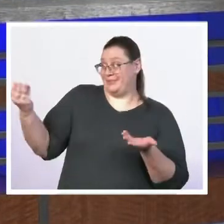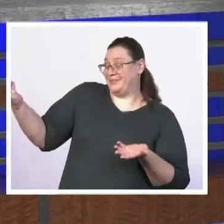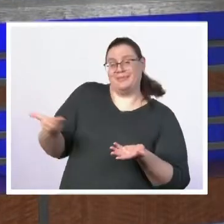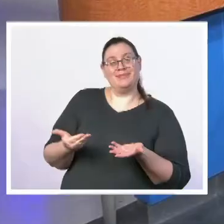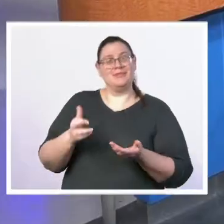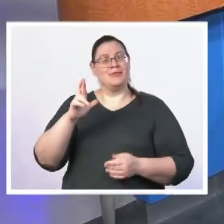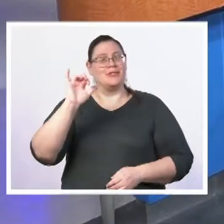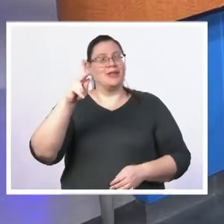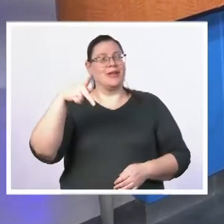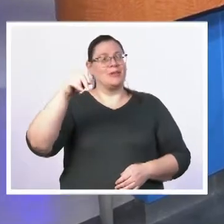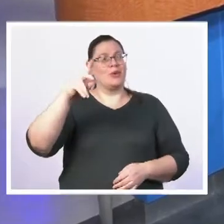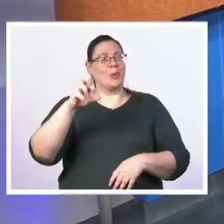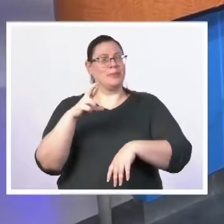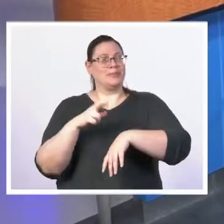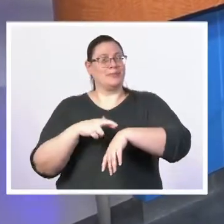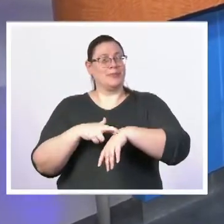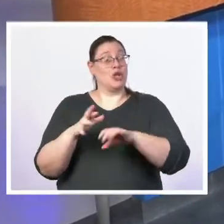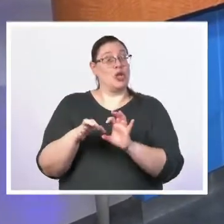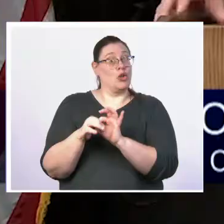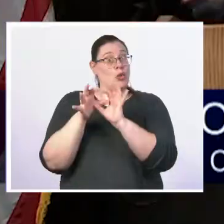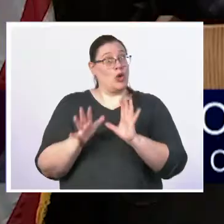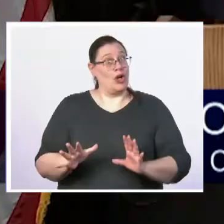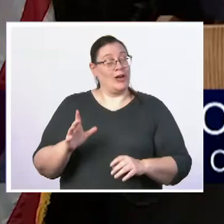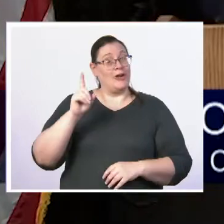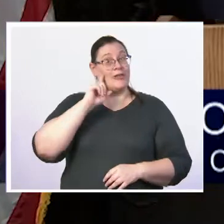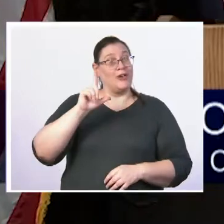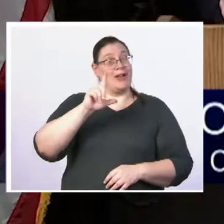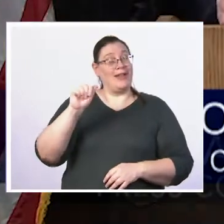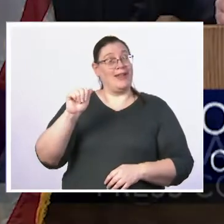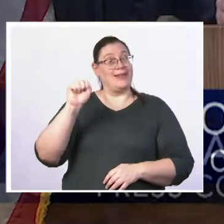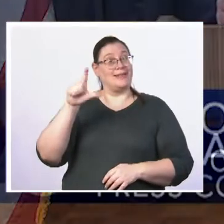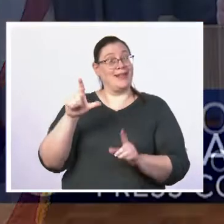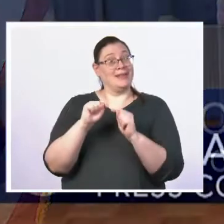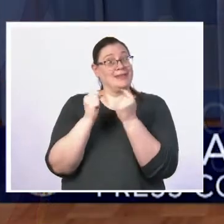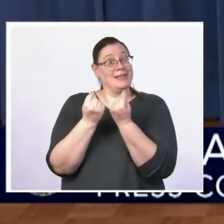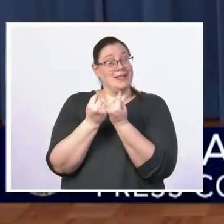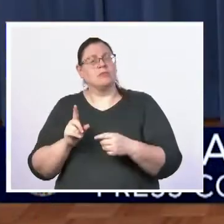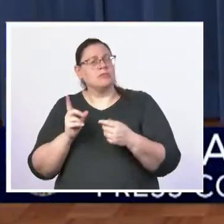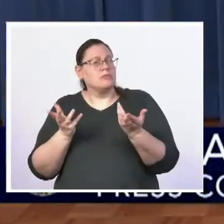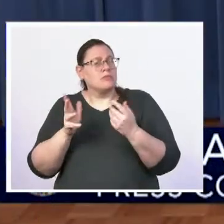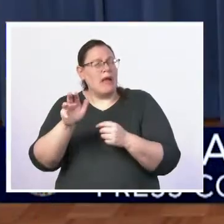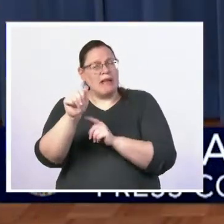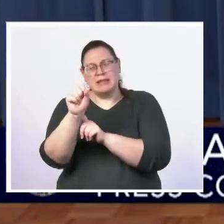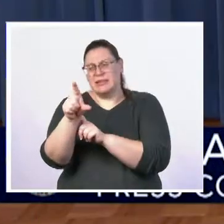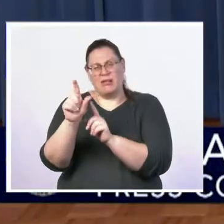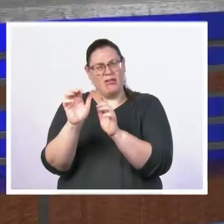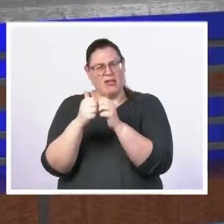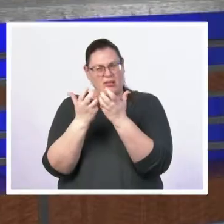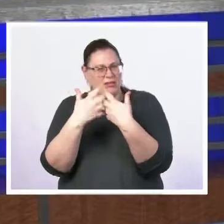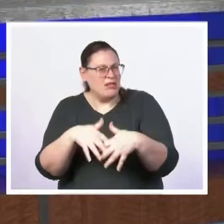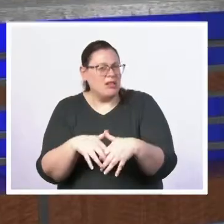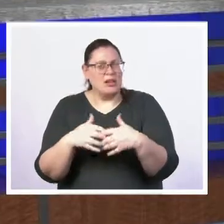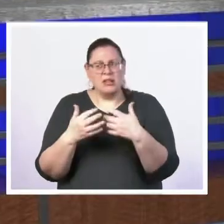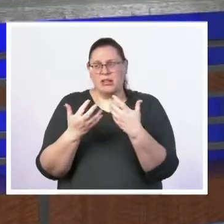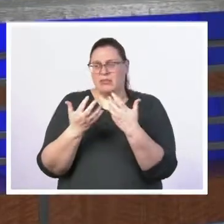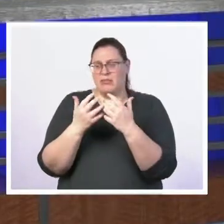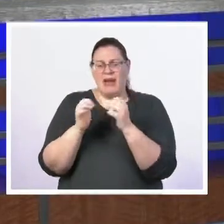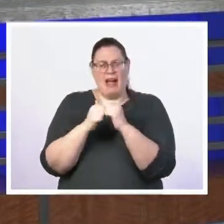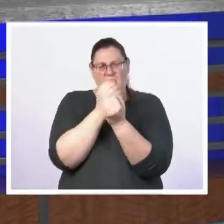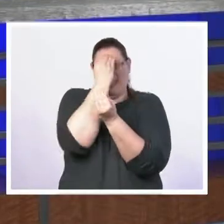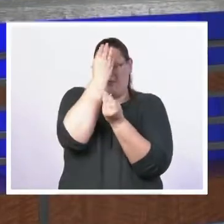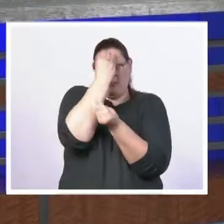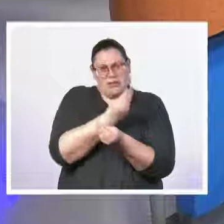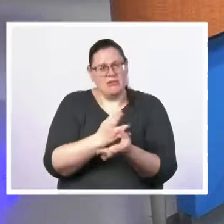today Rick Pope the coordinator for Los Angeles in the ASL team. So how does ASL work? How is the information